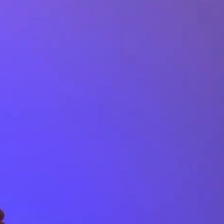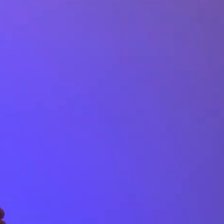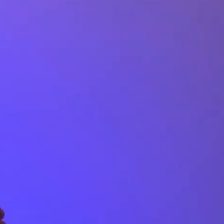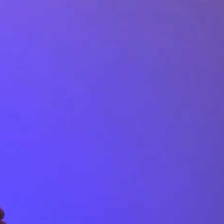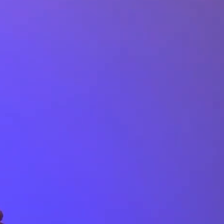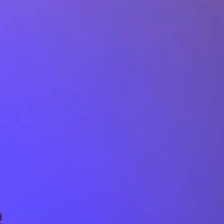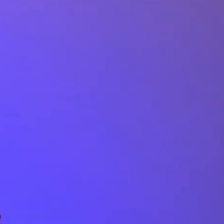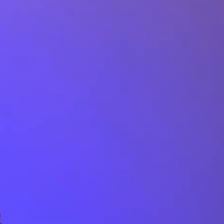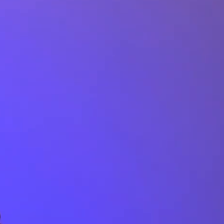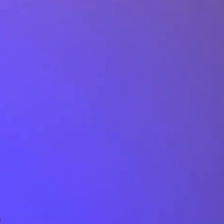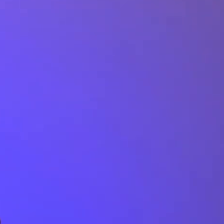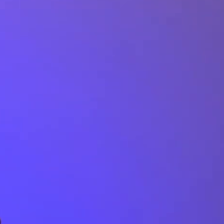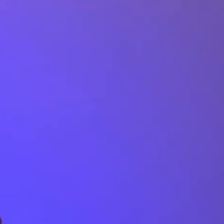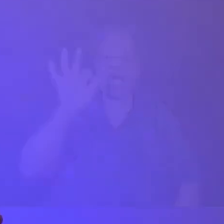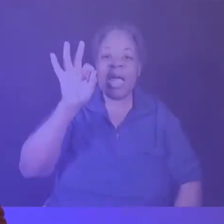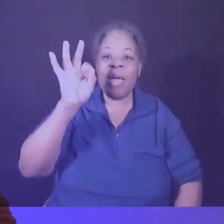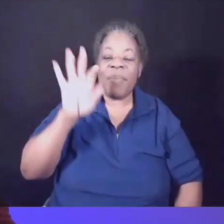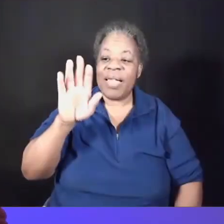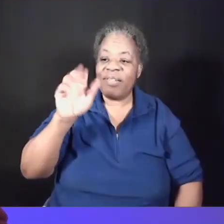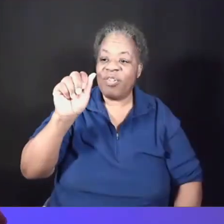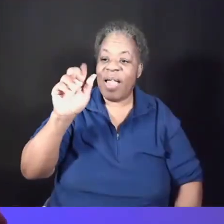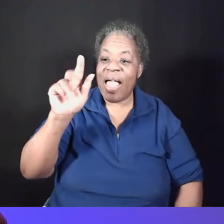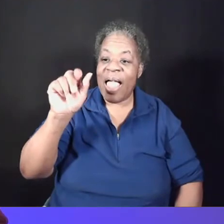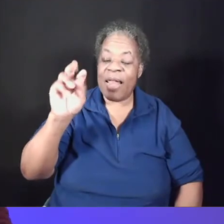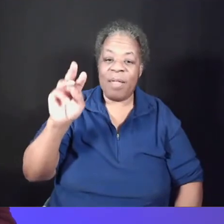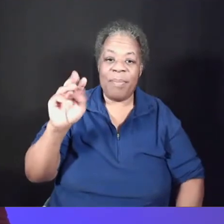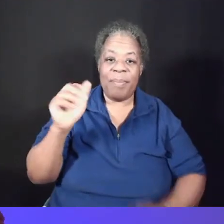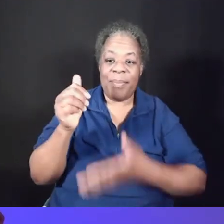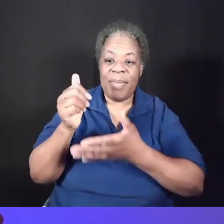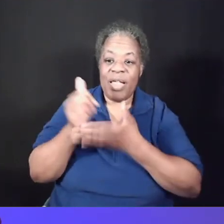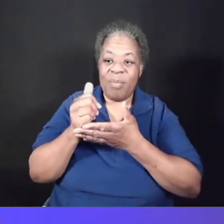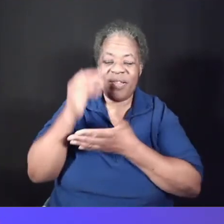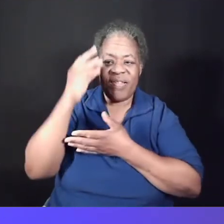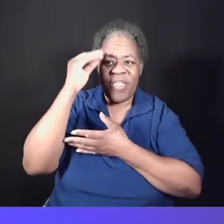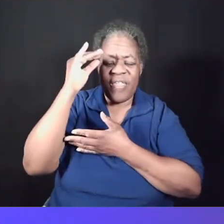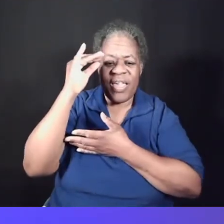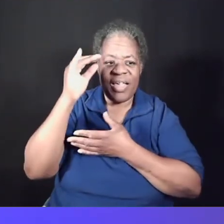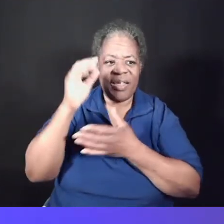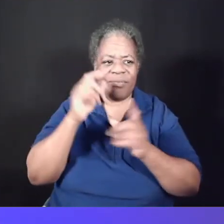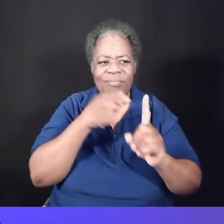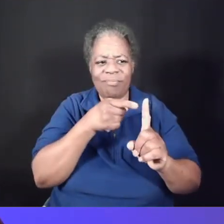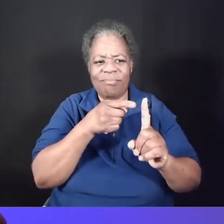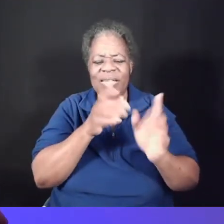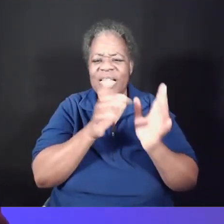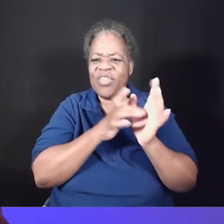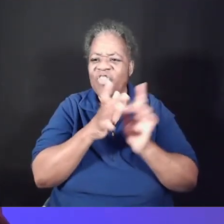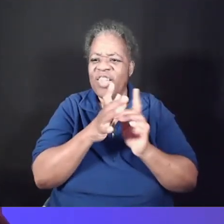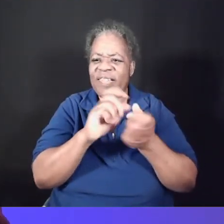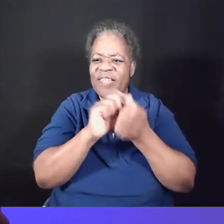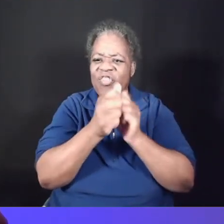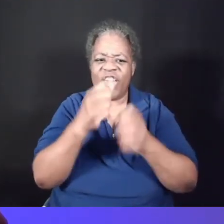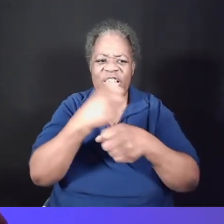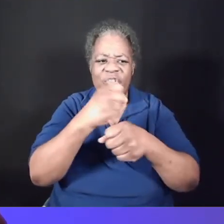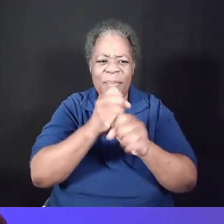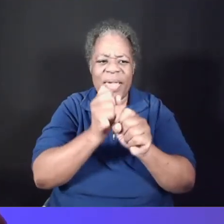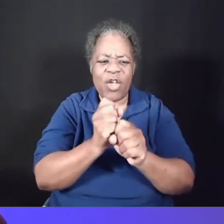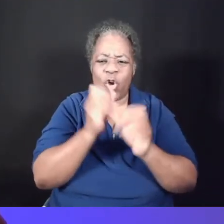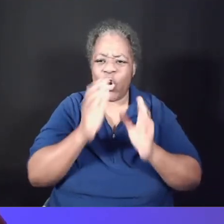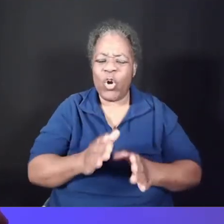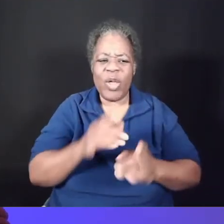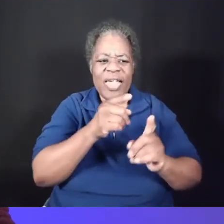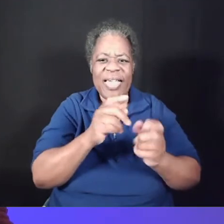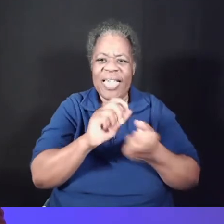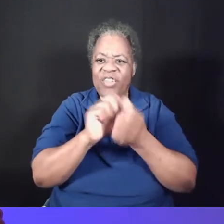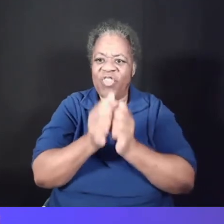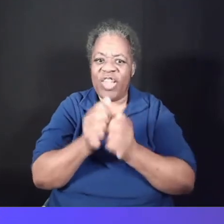Pastor Adam helped us think today about Jesus the changemaker whose journey to the cross changed the world and can change our lives as